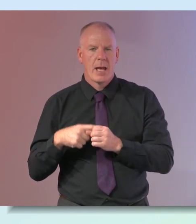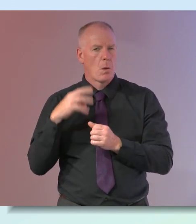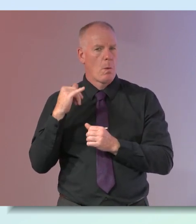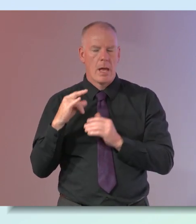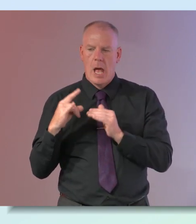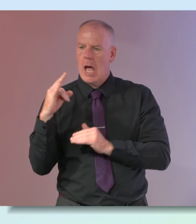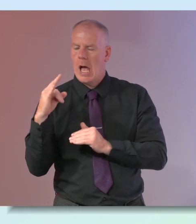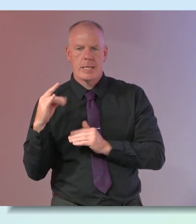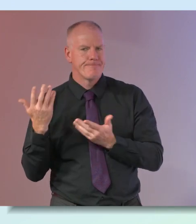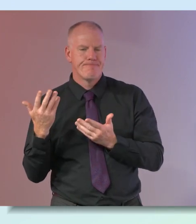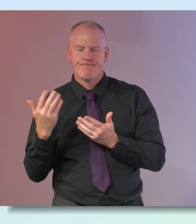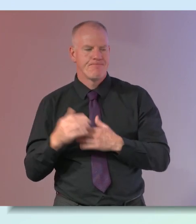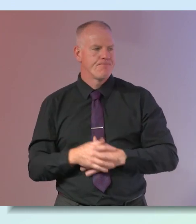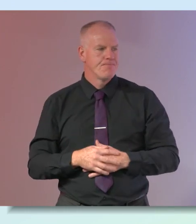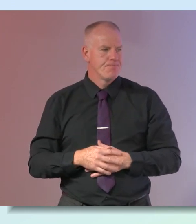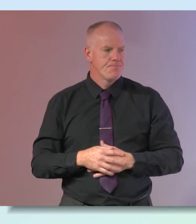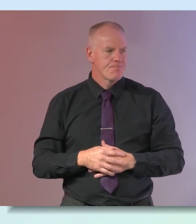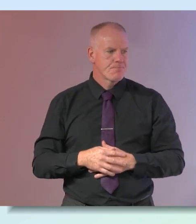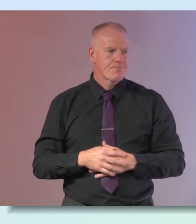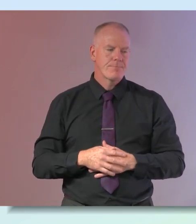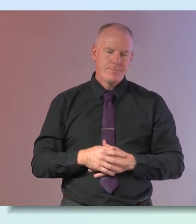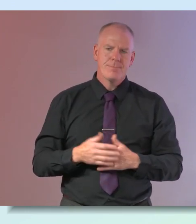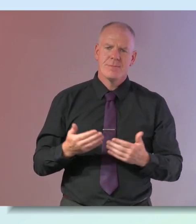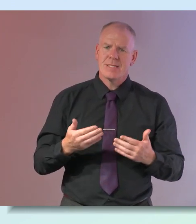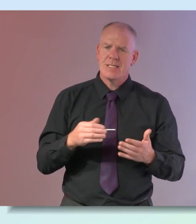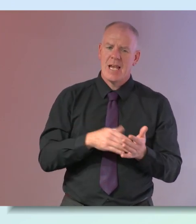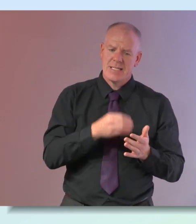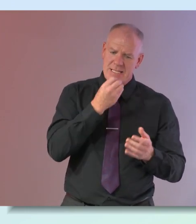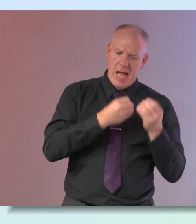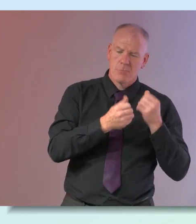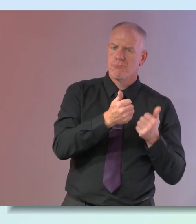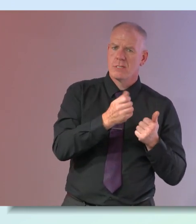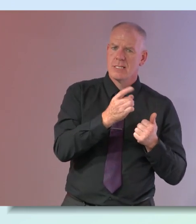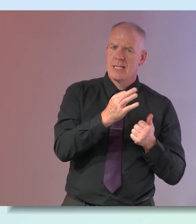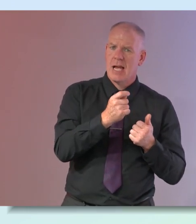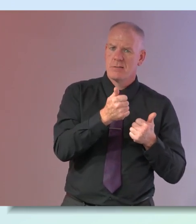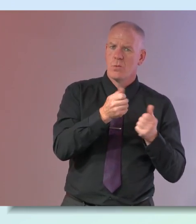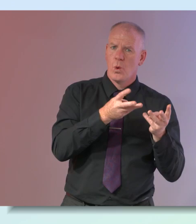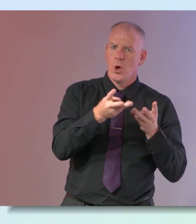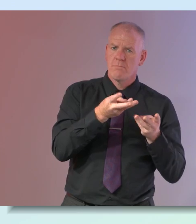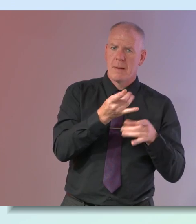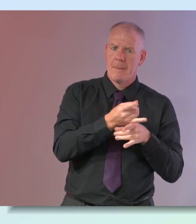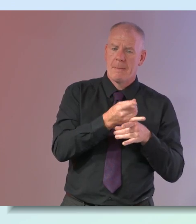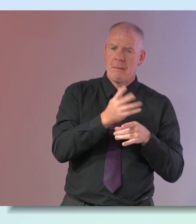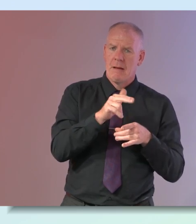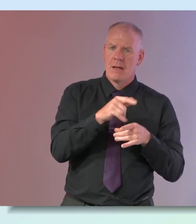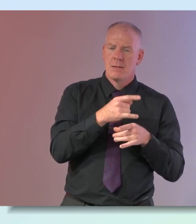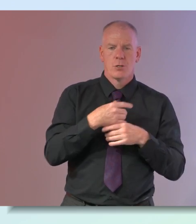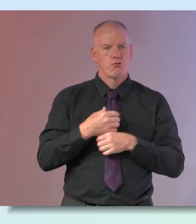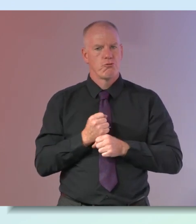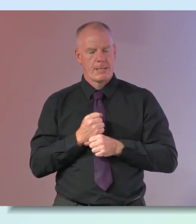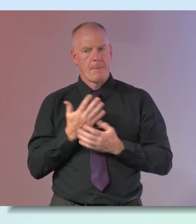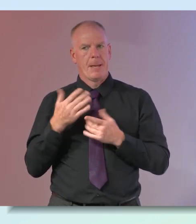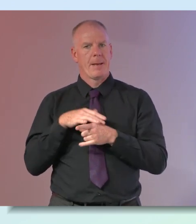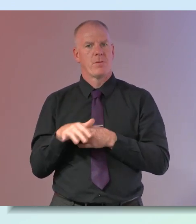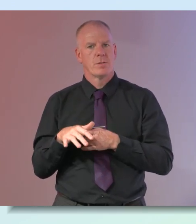a bit high so you know diet and everything it it possibly stress is a big thing